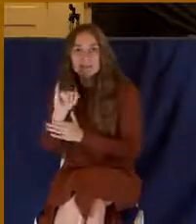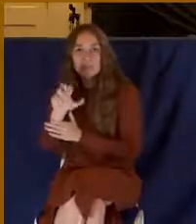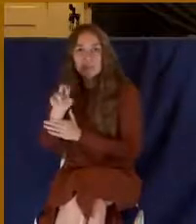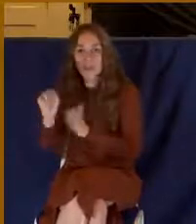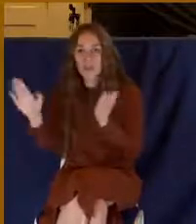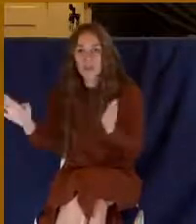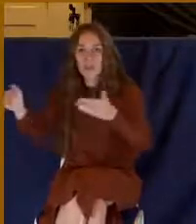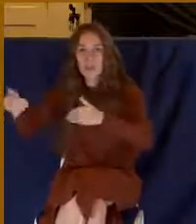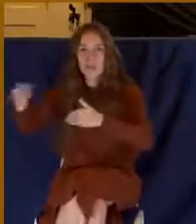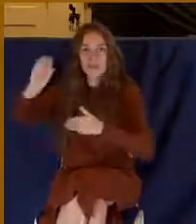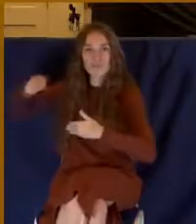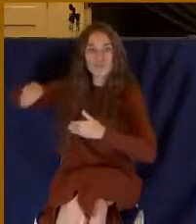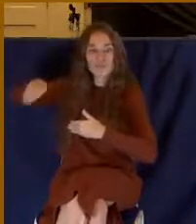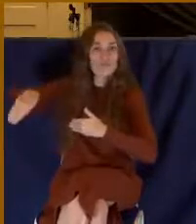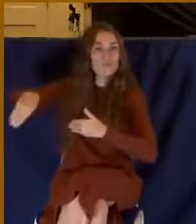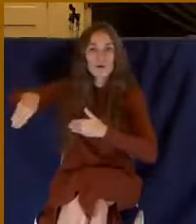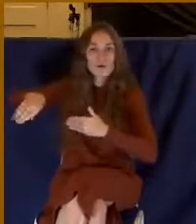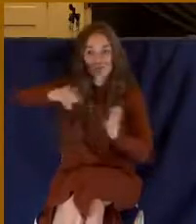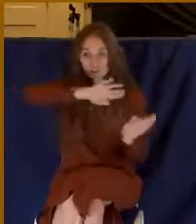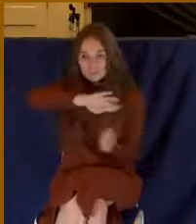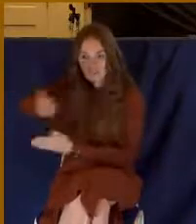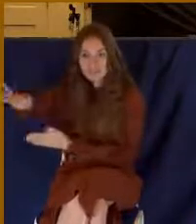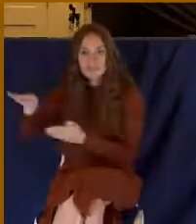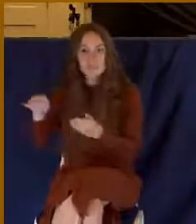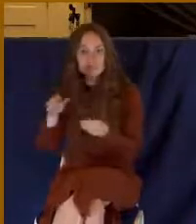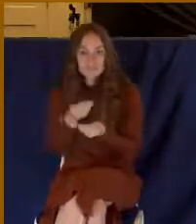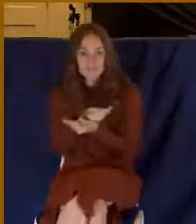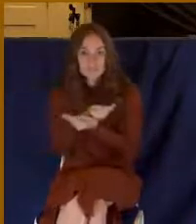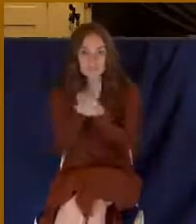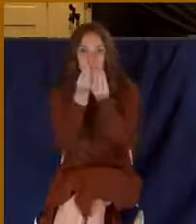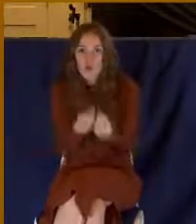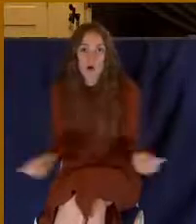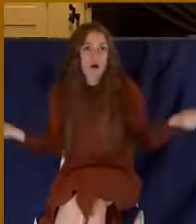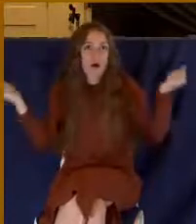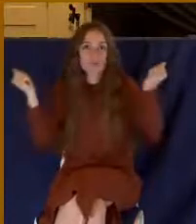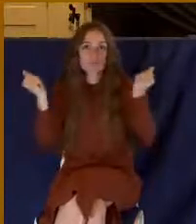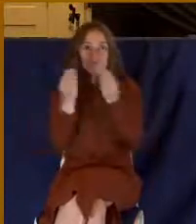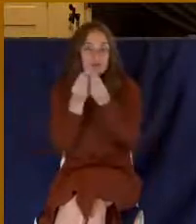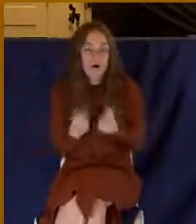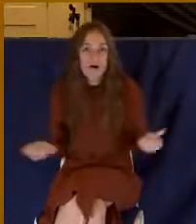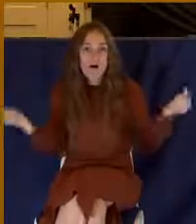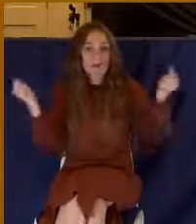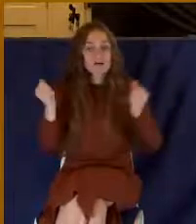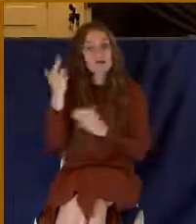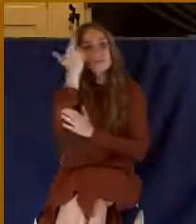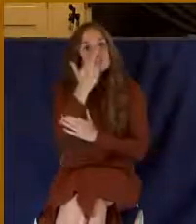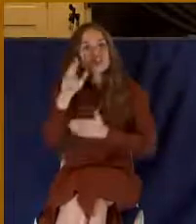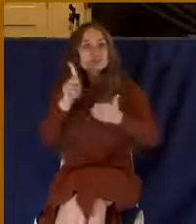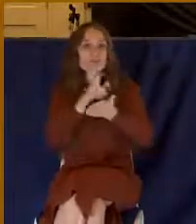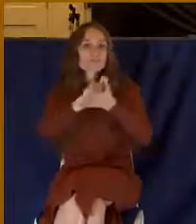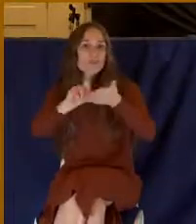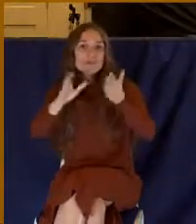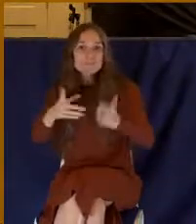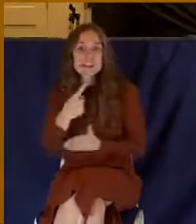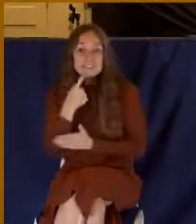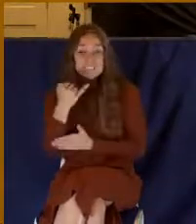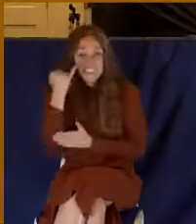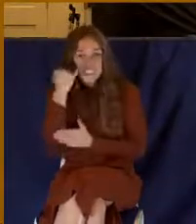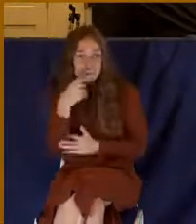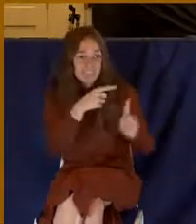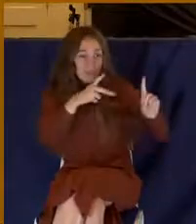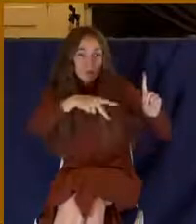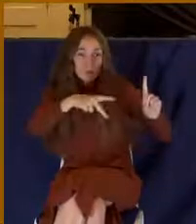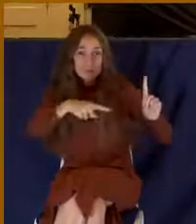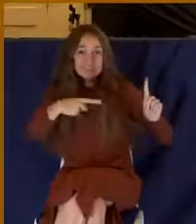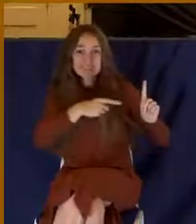They're blotted out. That's why the psalmist said, happy is the man whose transgressions is